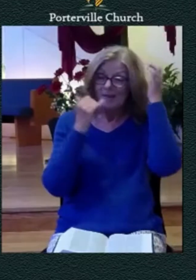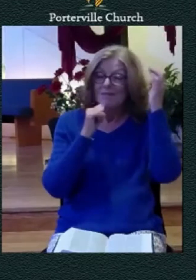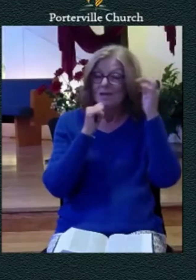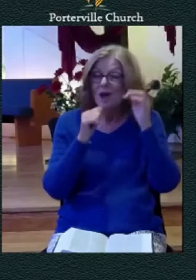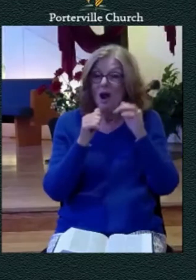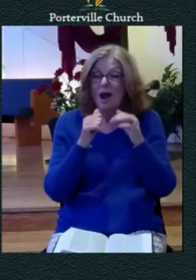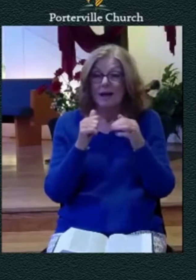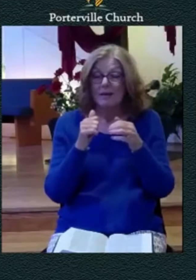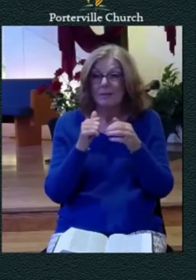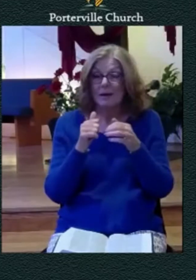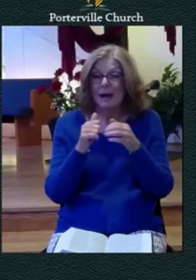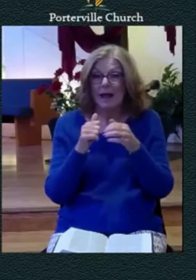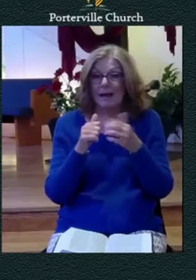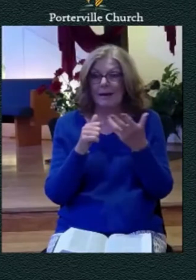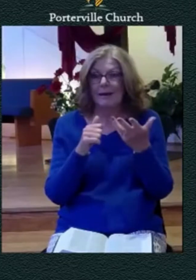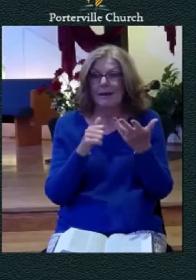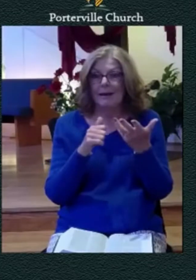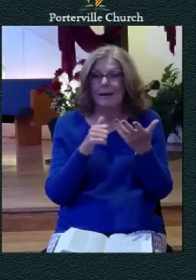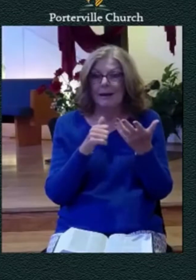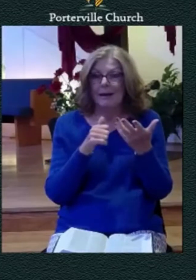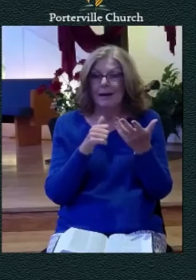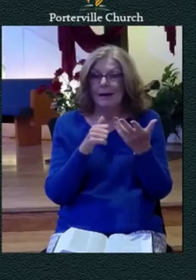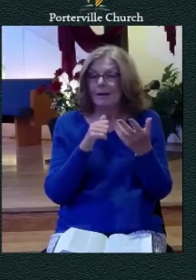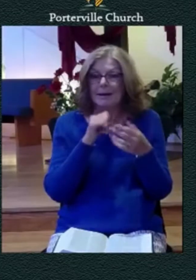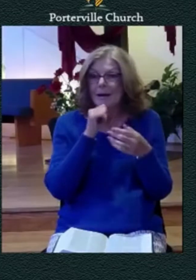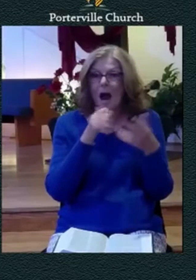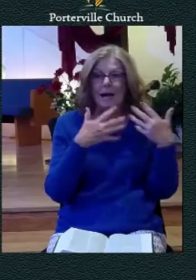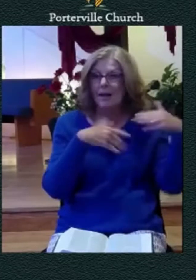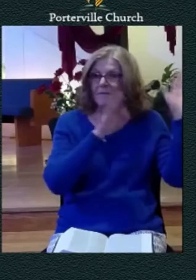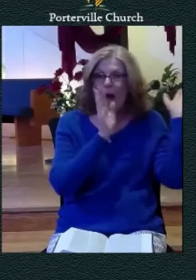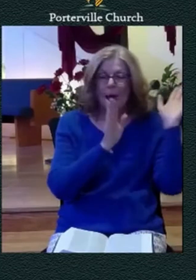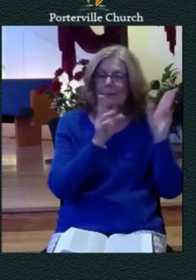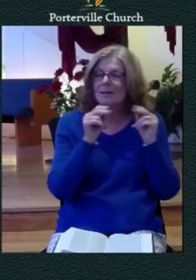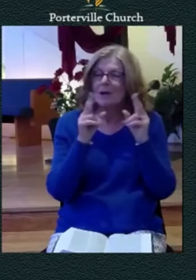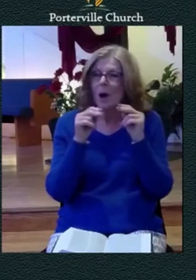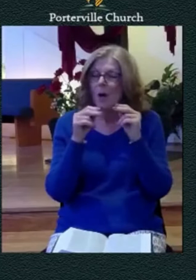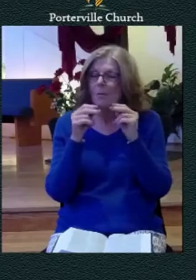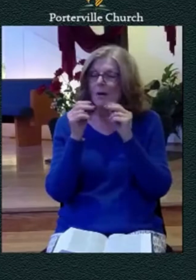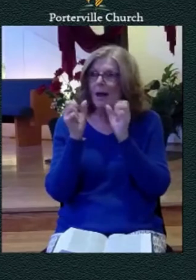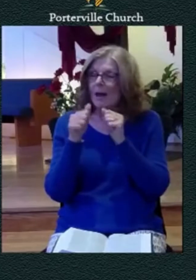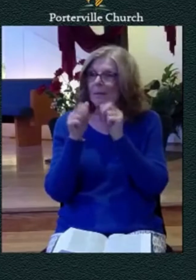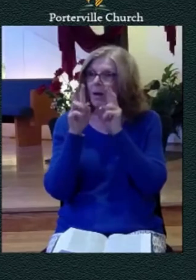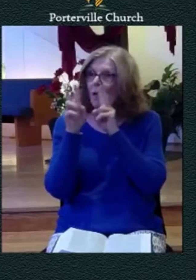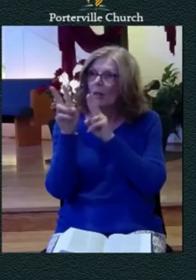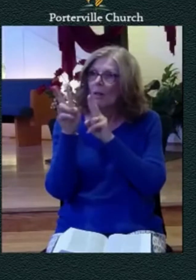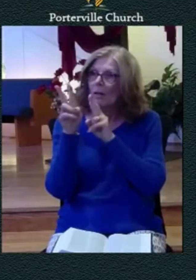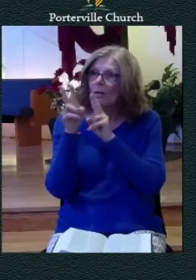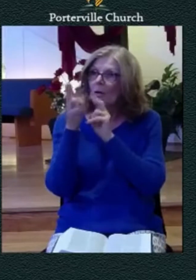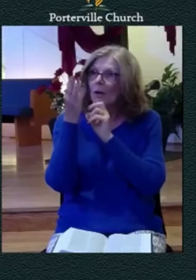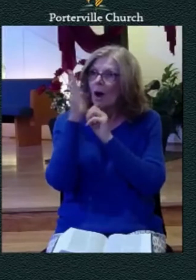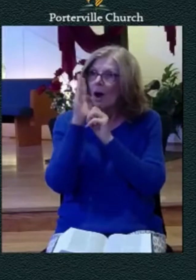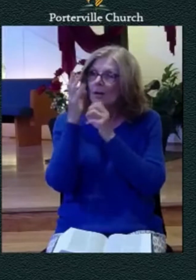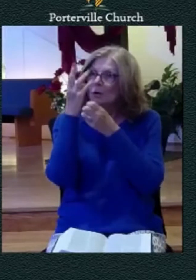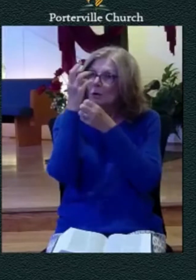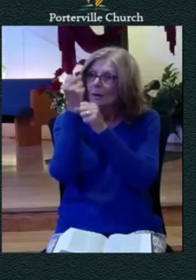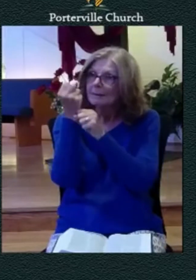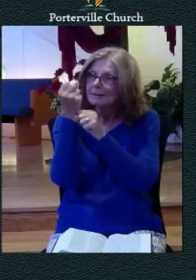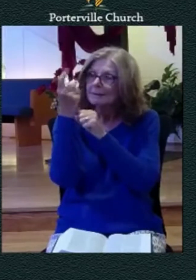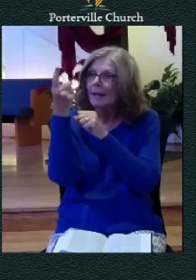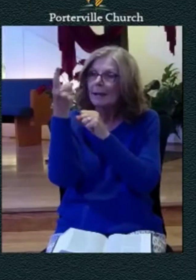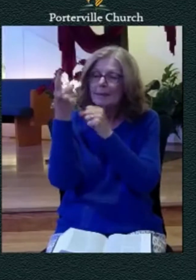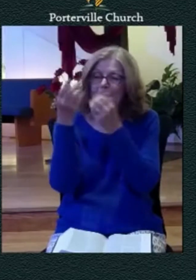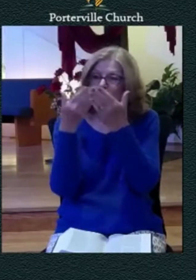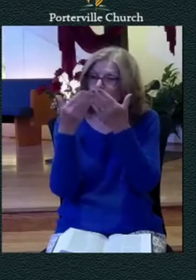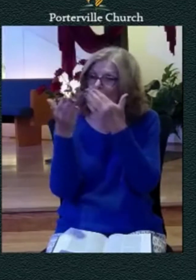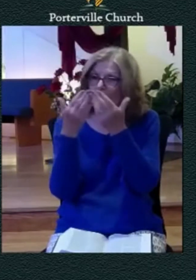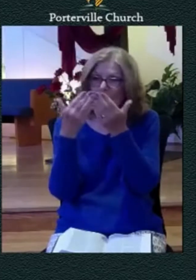wait on the lord to look to him calmly with trust and find